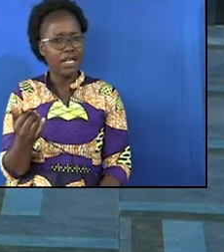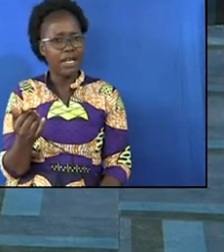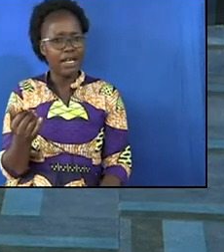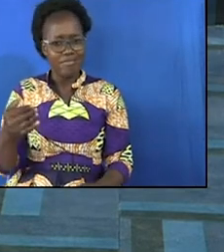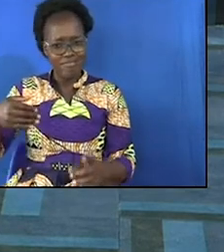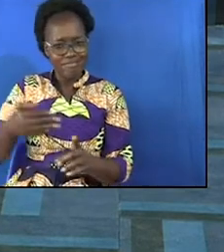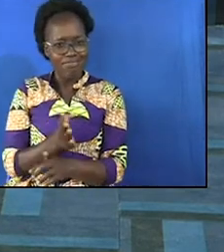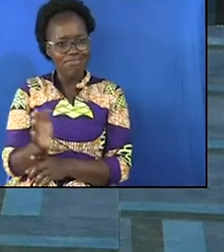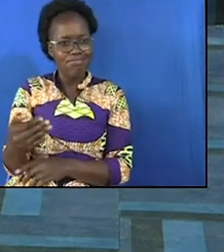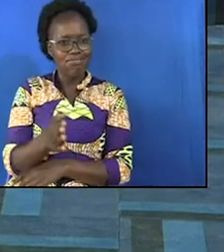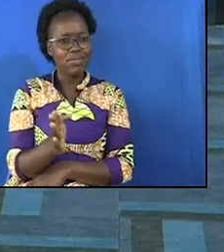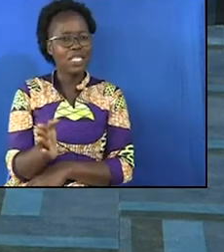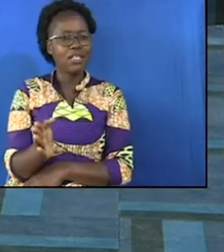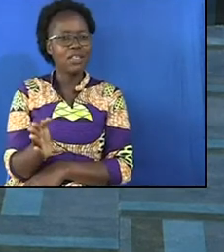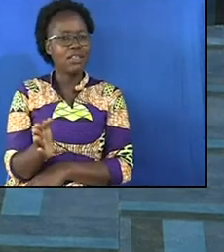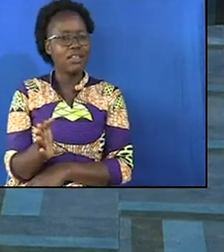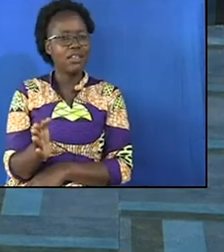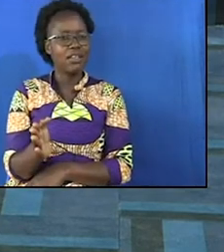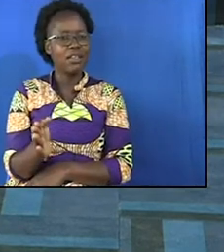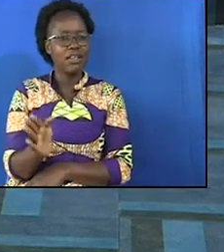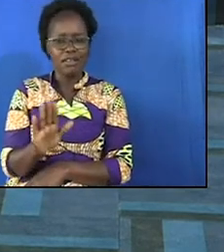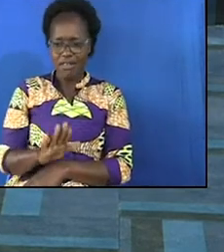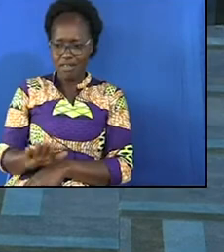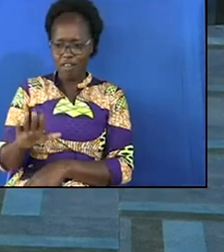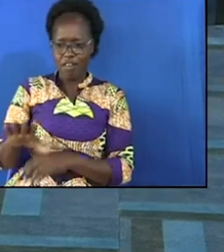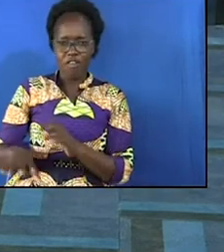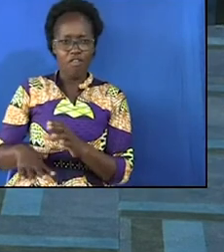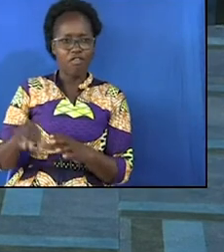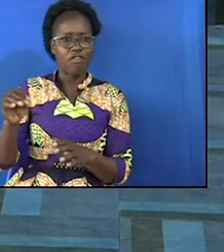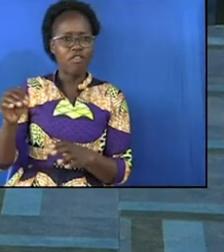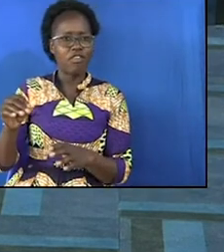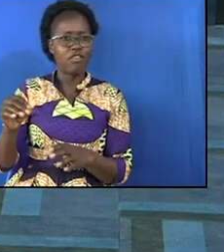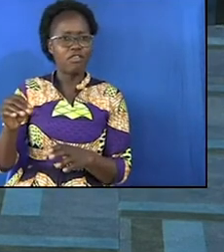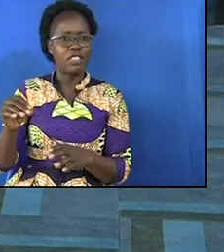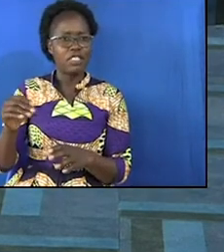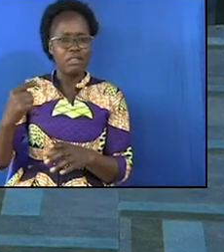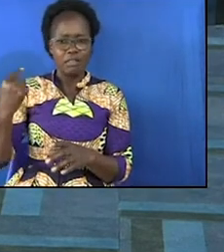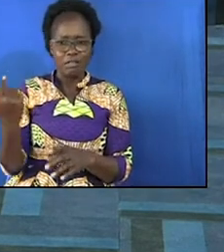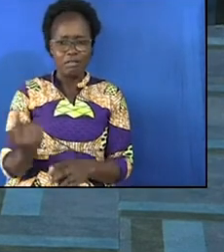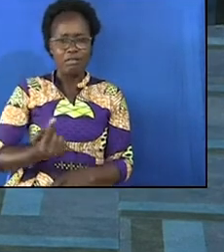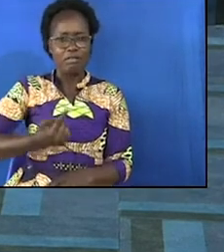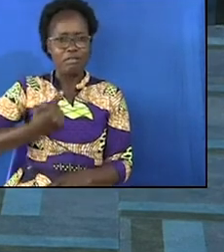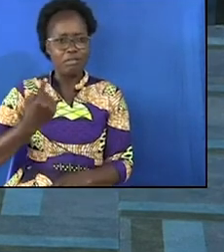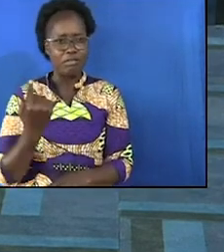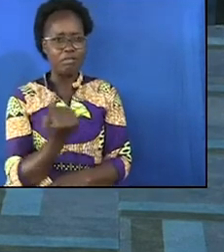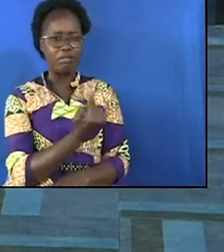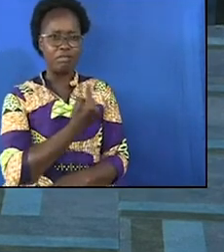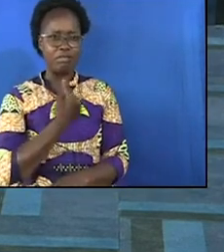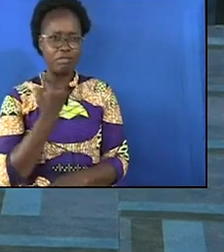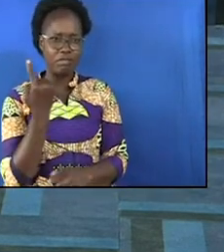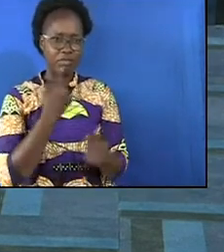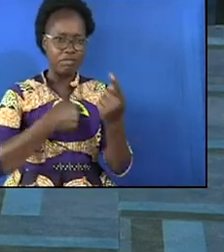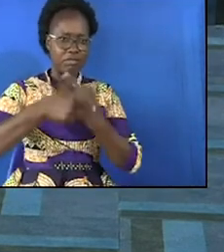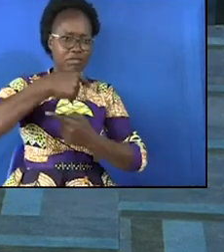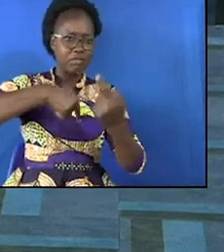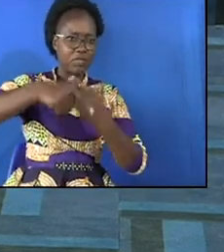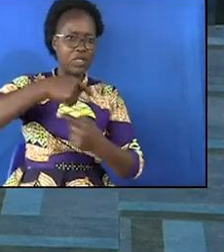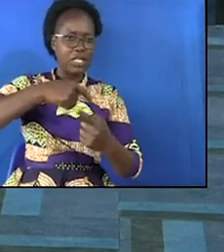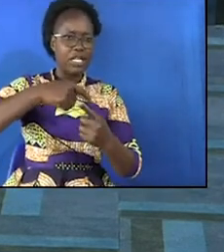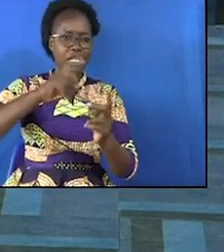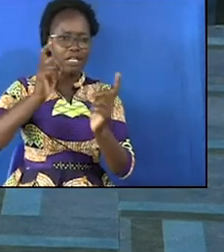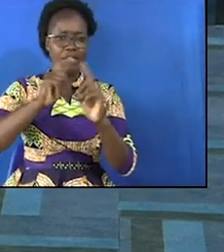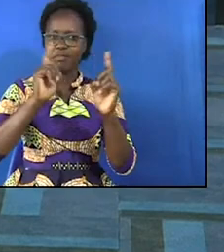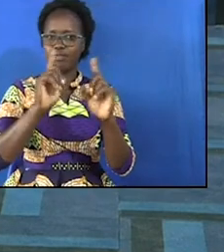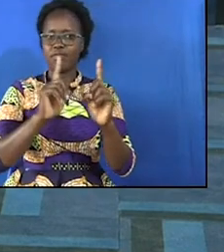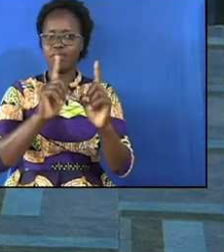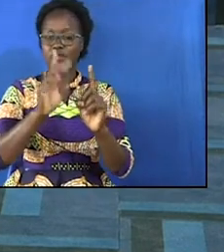giant snake a giant snake located him wrapped himself around him but did not bite